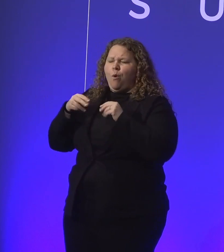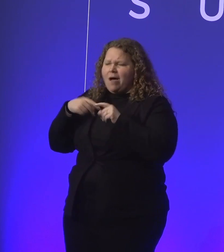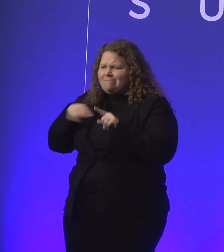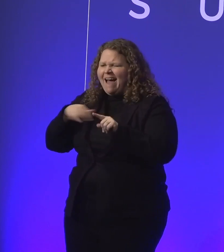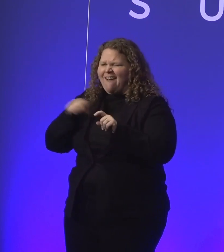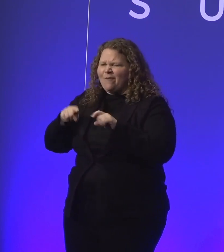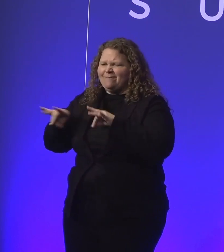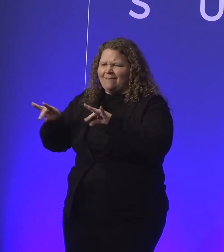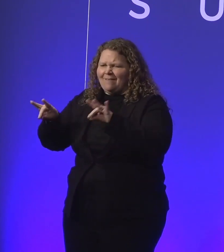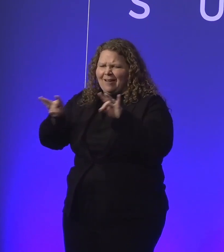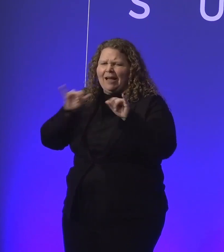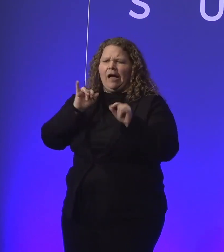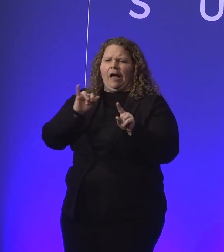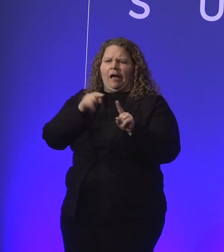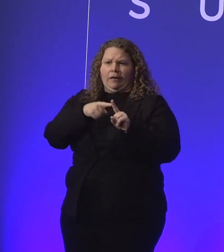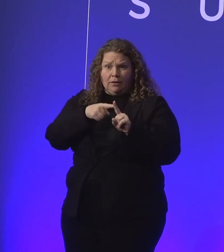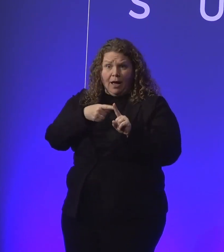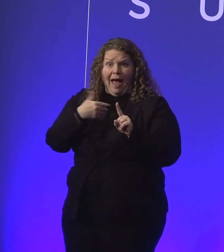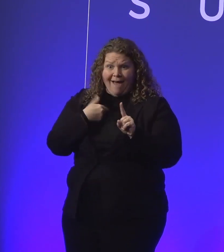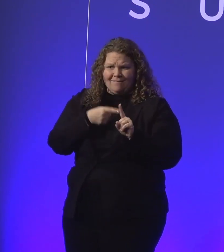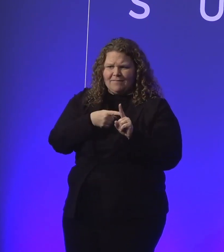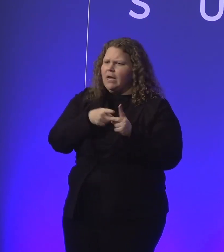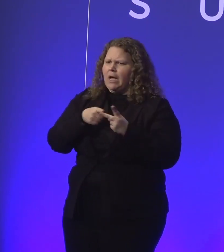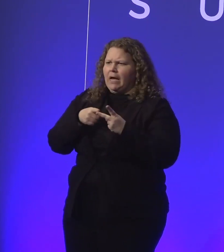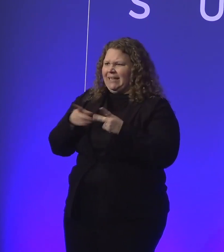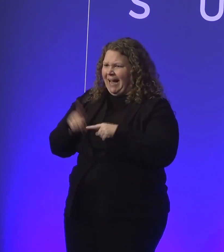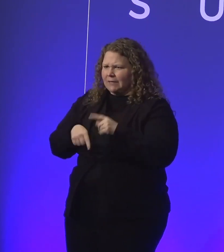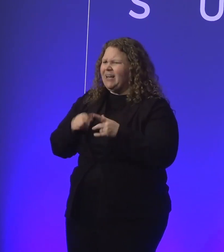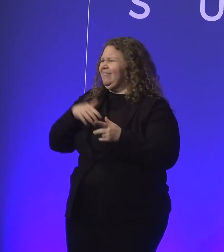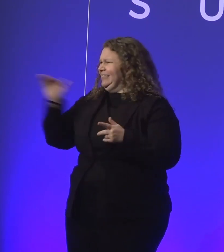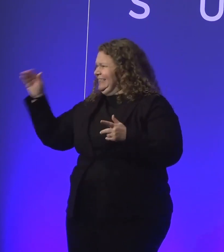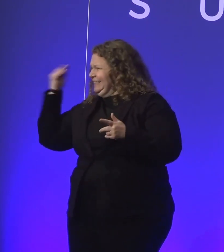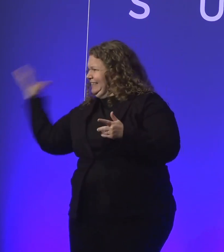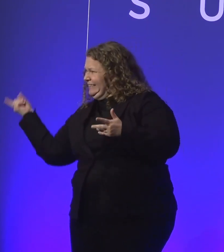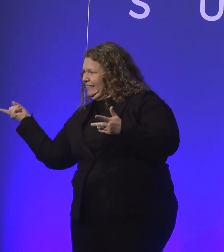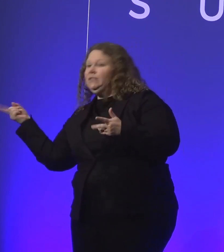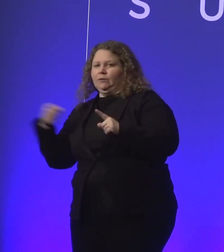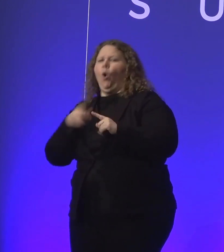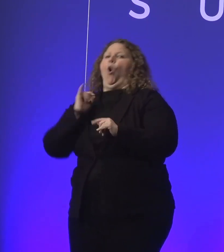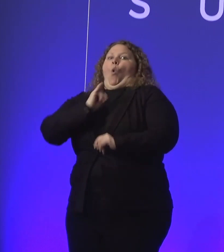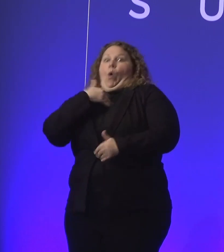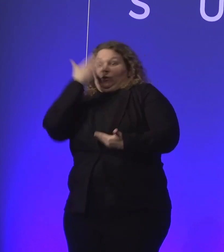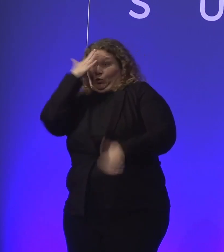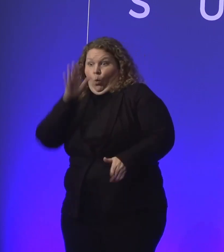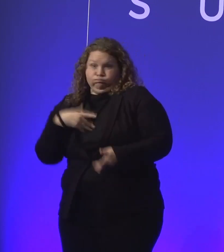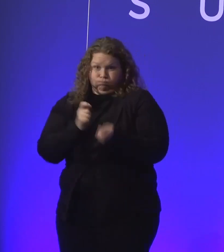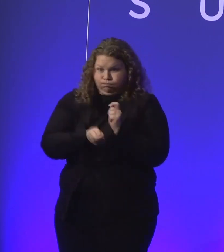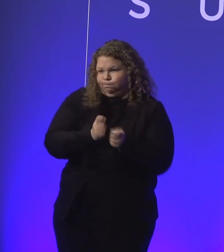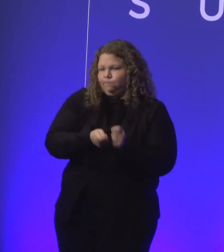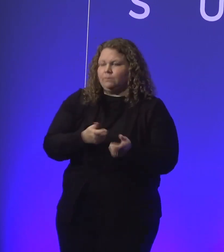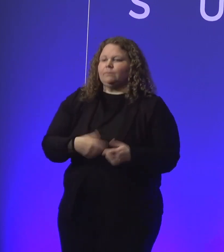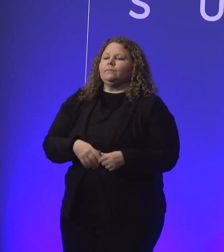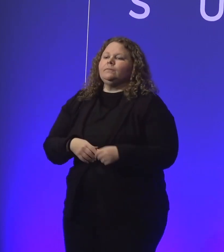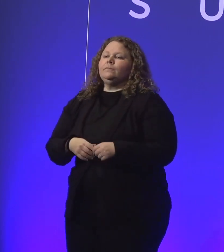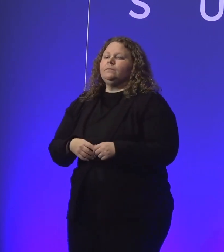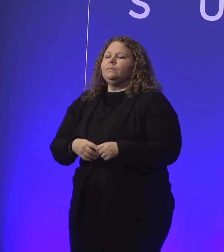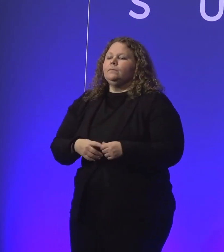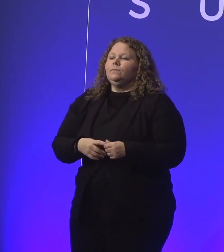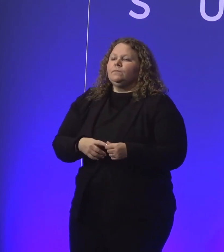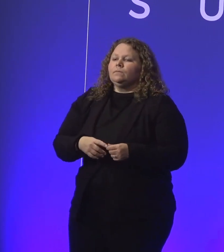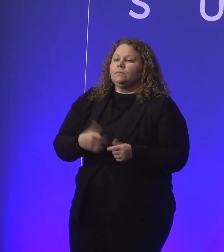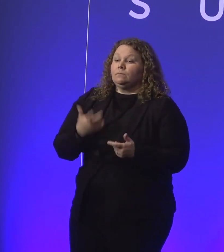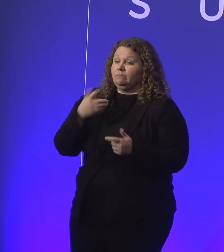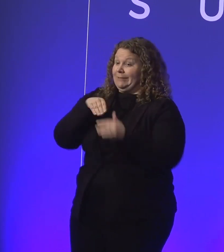products. I think that's the really great trend that we're starting to see. If you look at Windows 11 now, it's called accessibility and it's right next to your Wi-Fi settings.